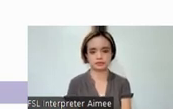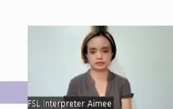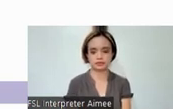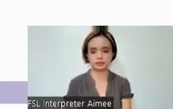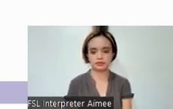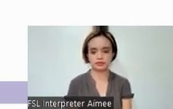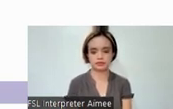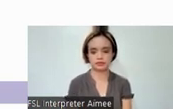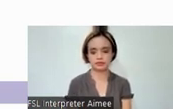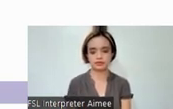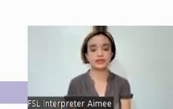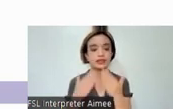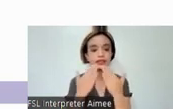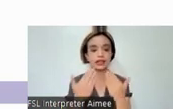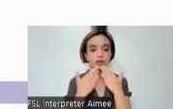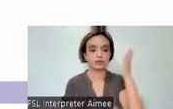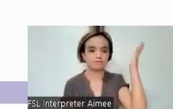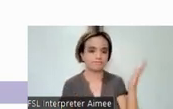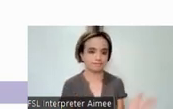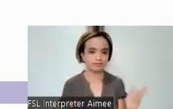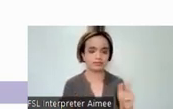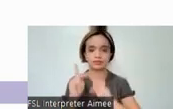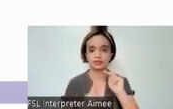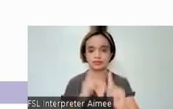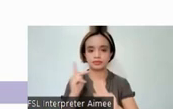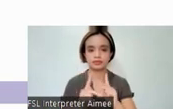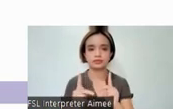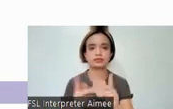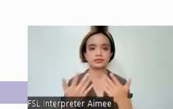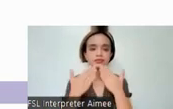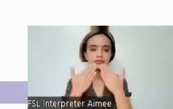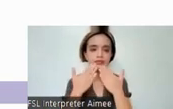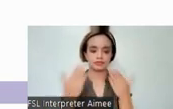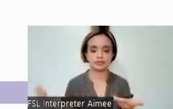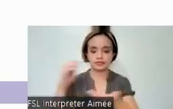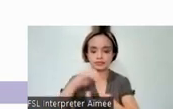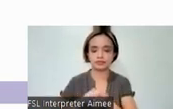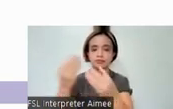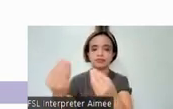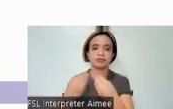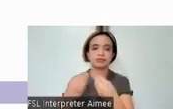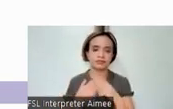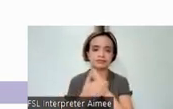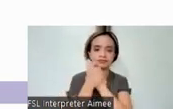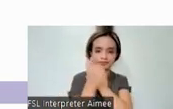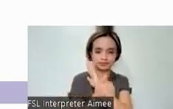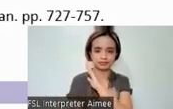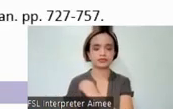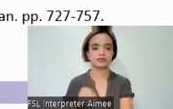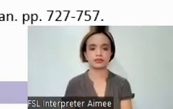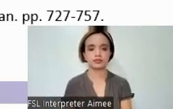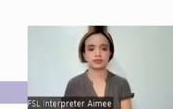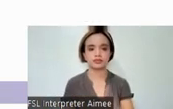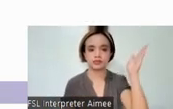Our heartfelt gratitude to the following people for partnering with us and lending us their expertise. Here